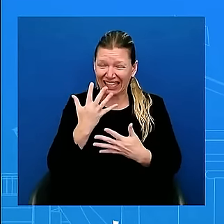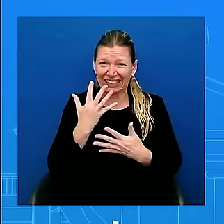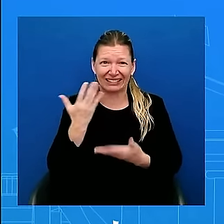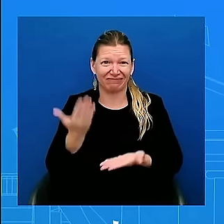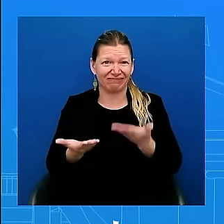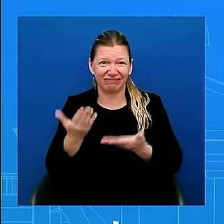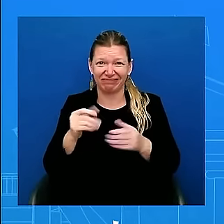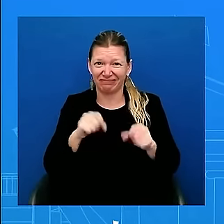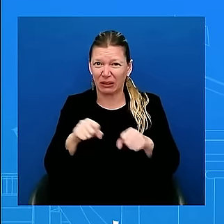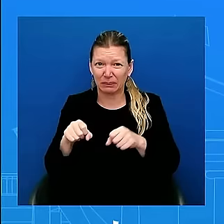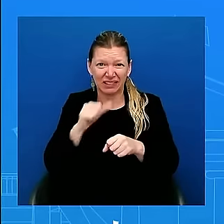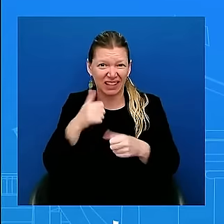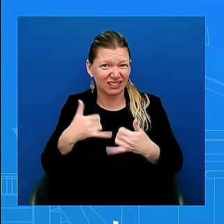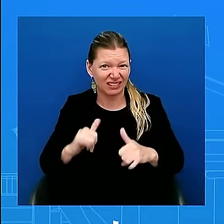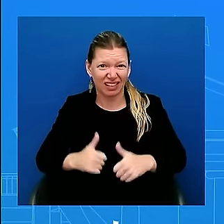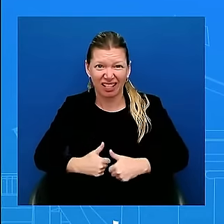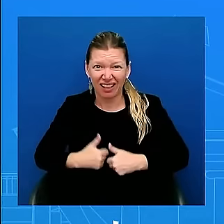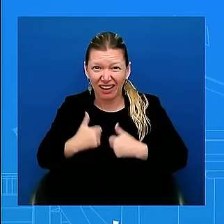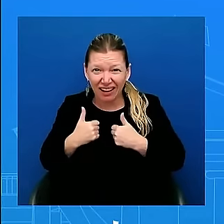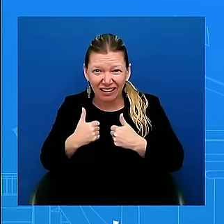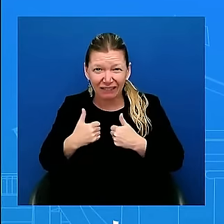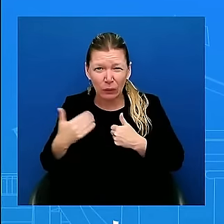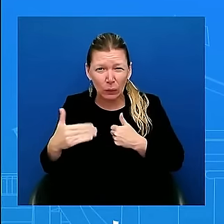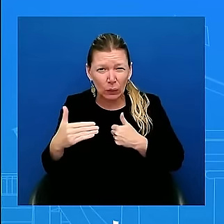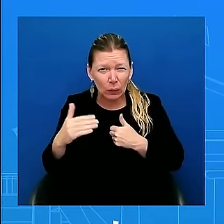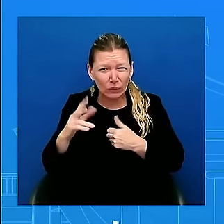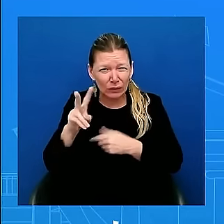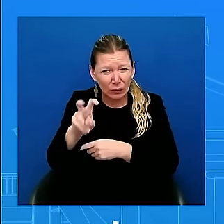294th and we're going to keep working on that.